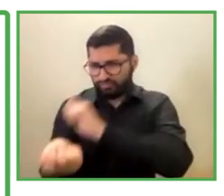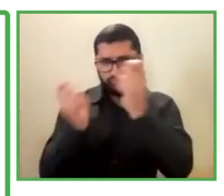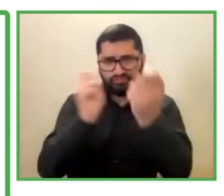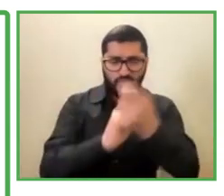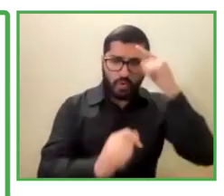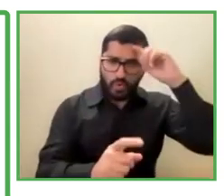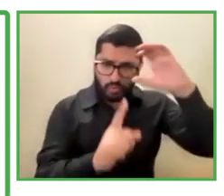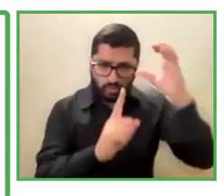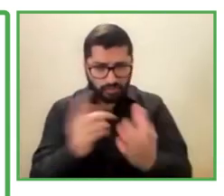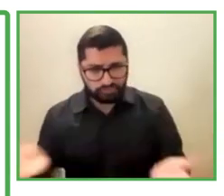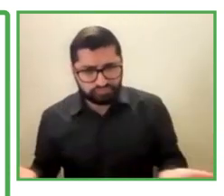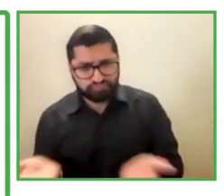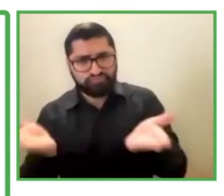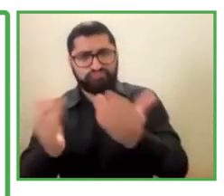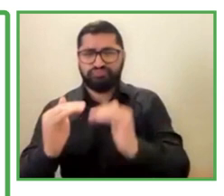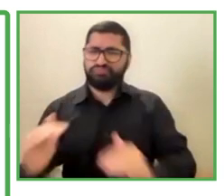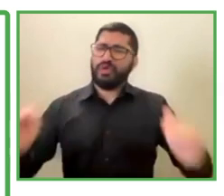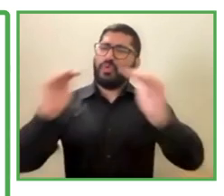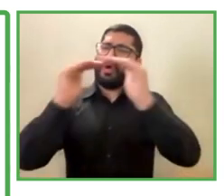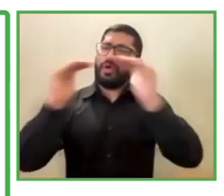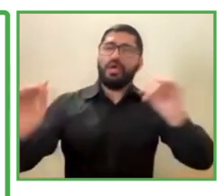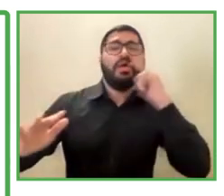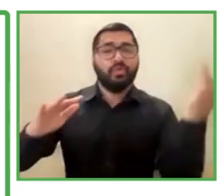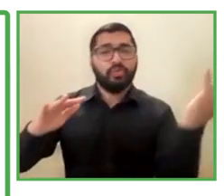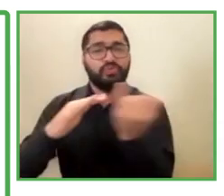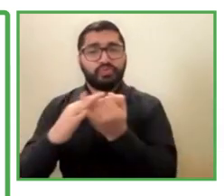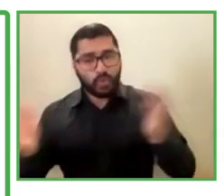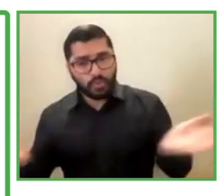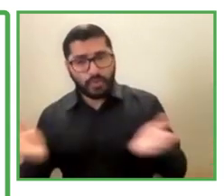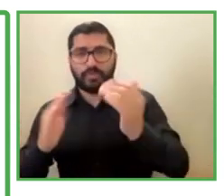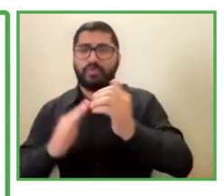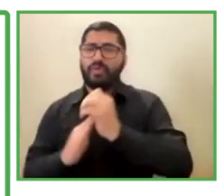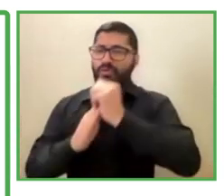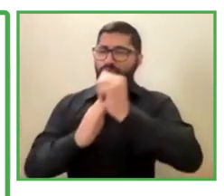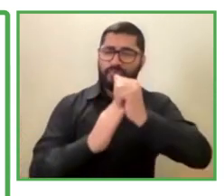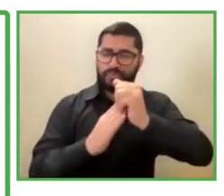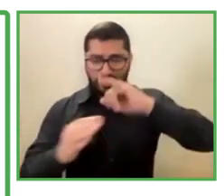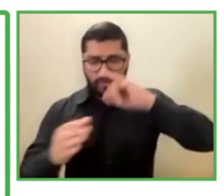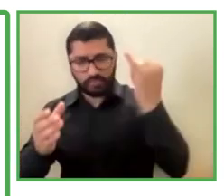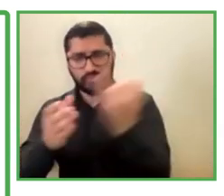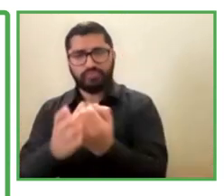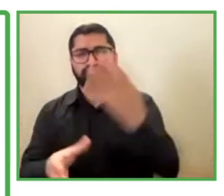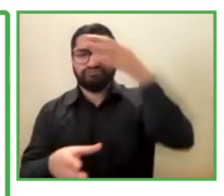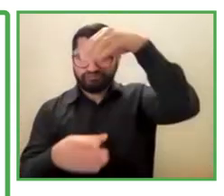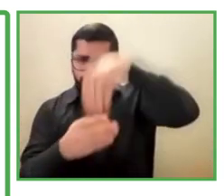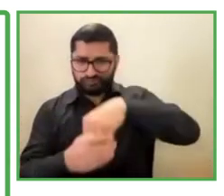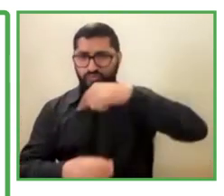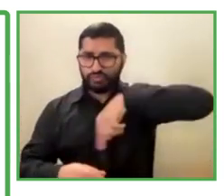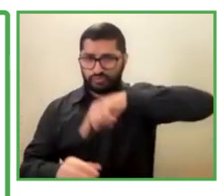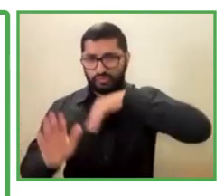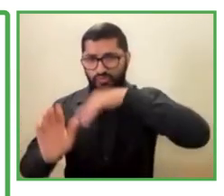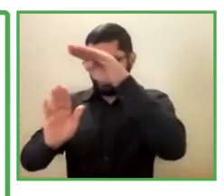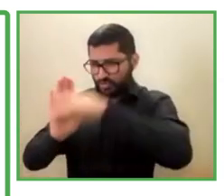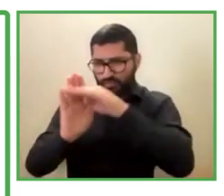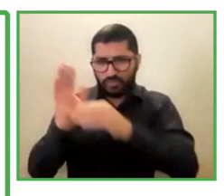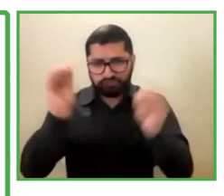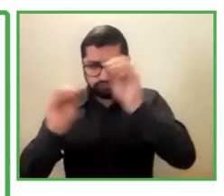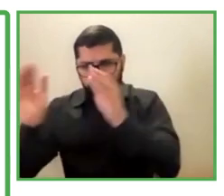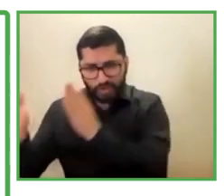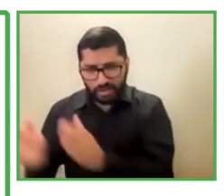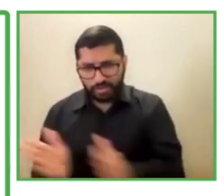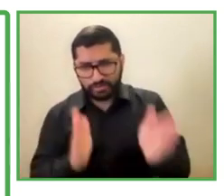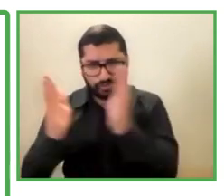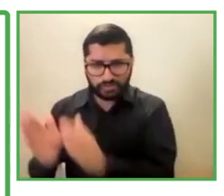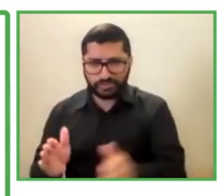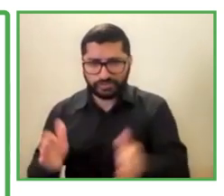included diversity and inclusion, through which we work and encourage inclusive leadership. We